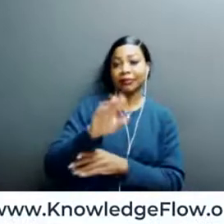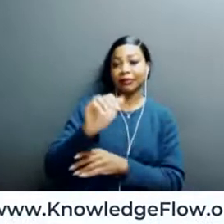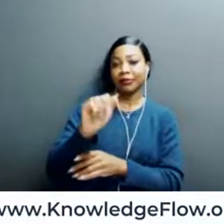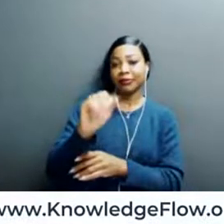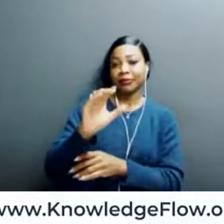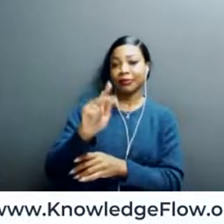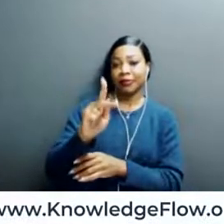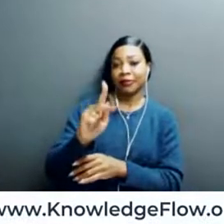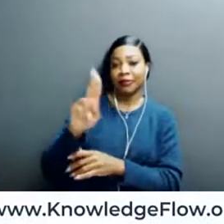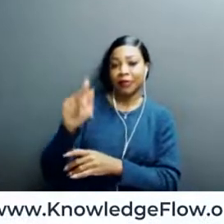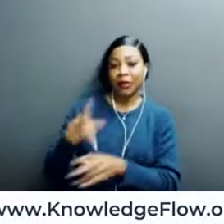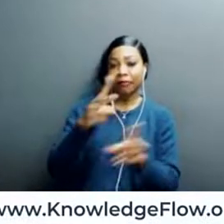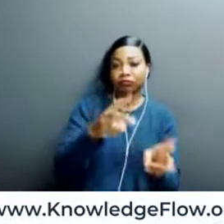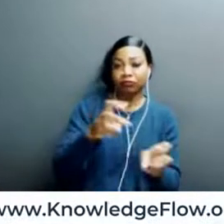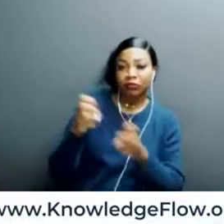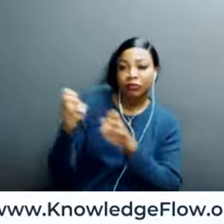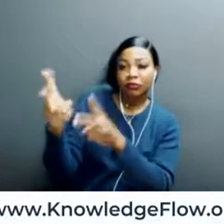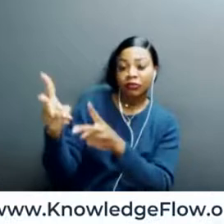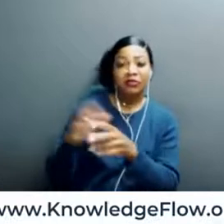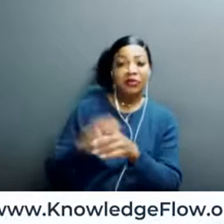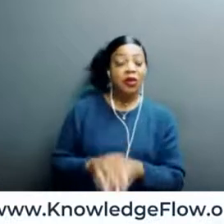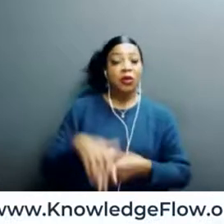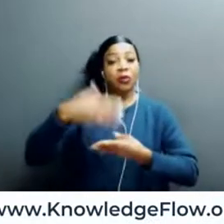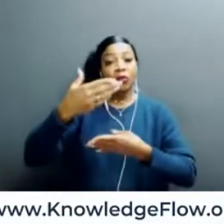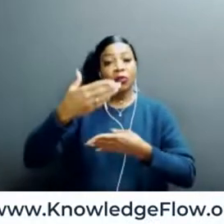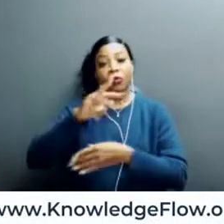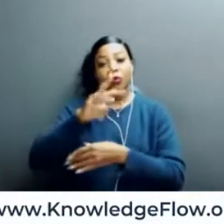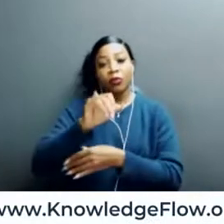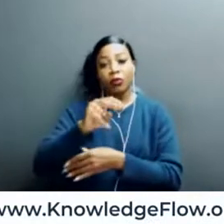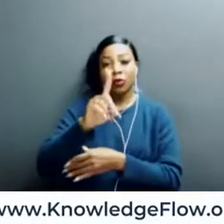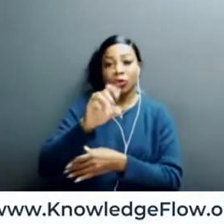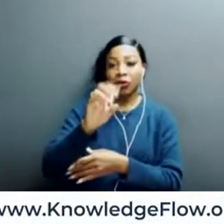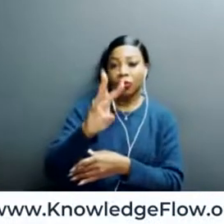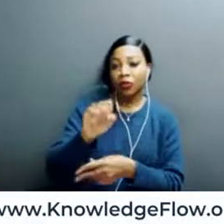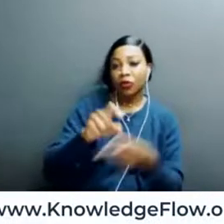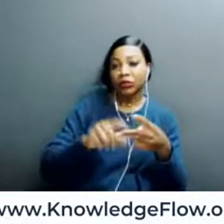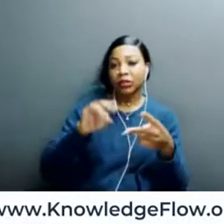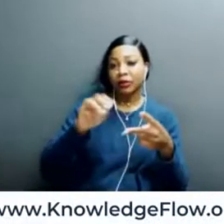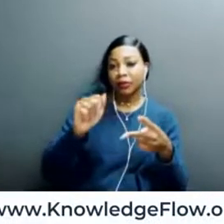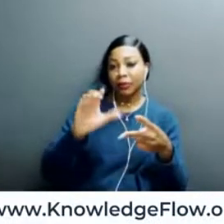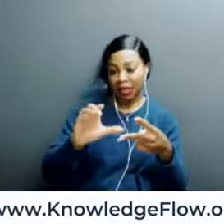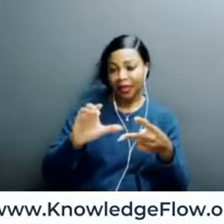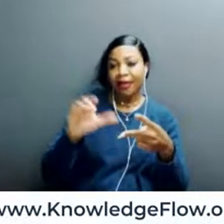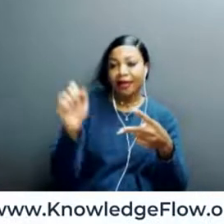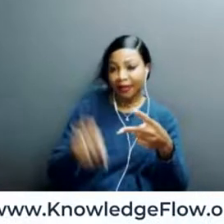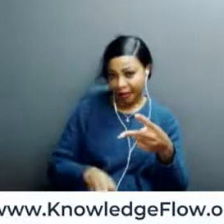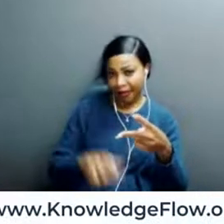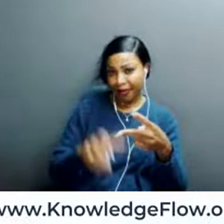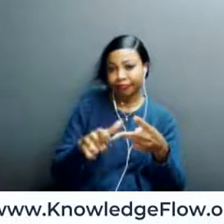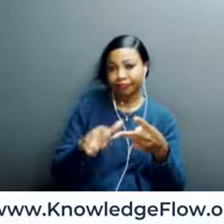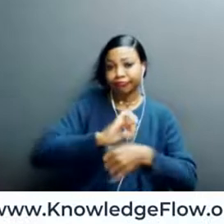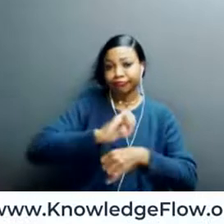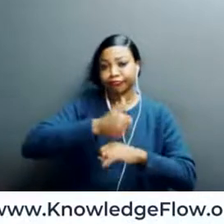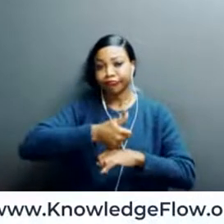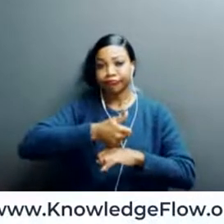app or Mac OS operating systems, both have the ability to schedule those backups regularly